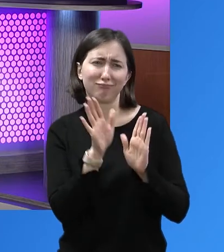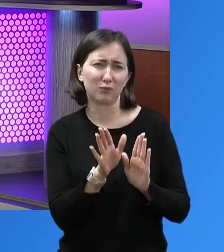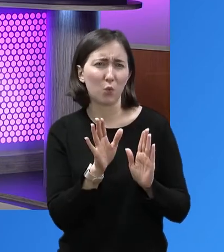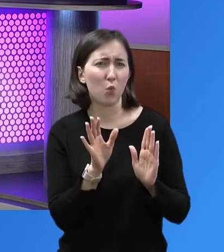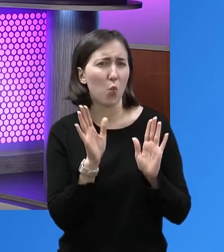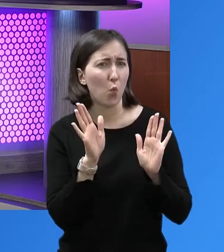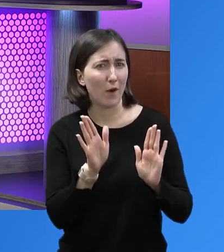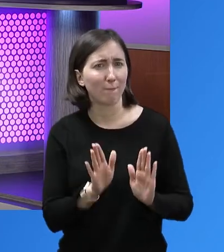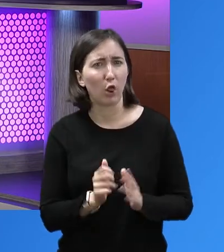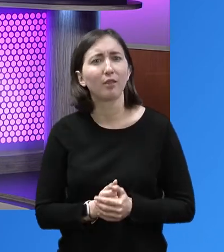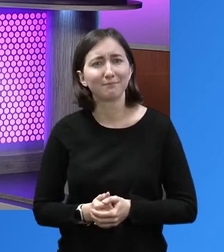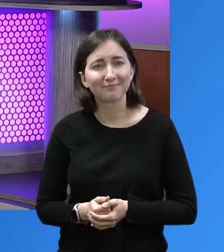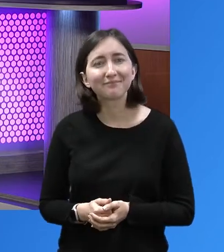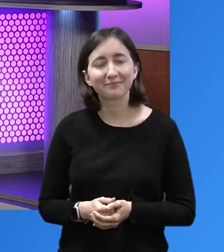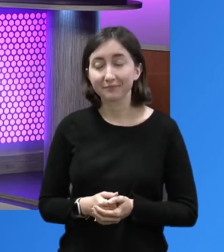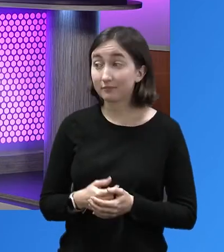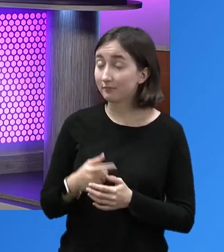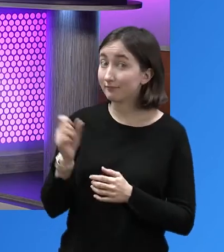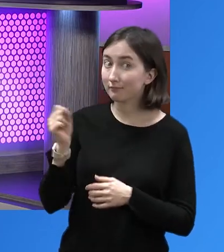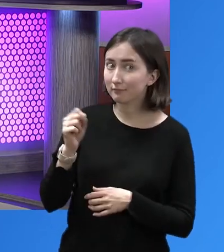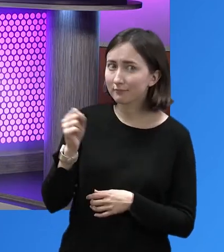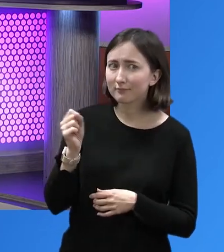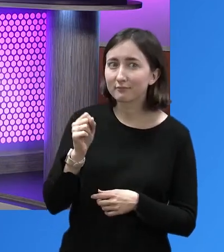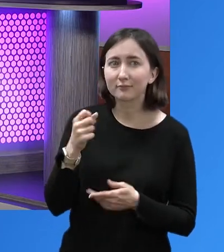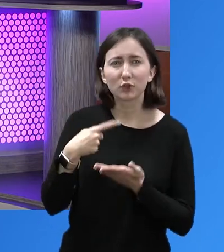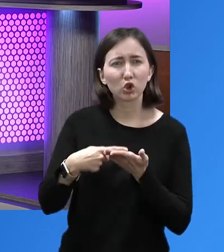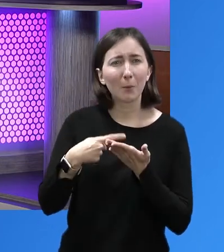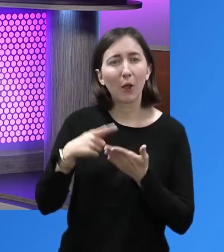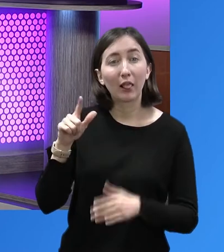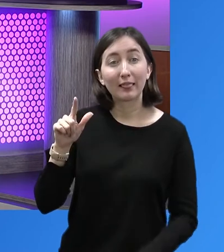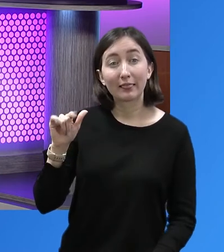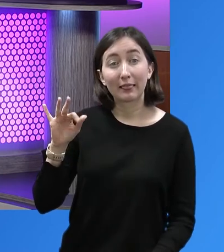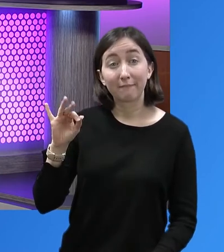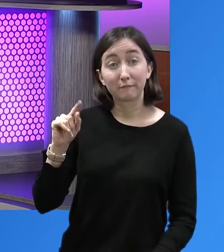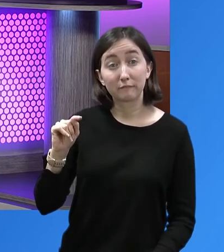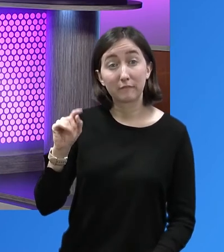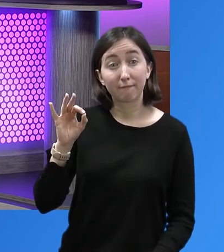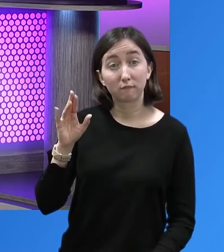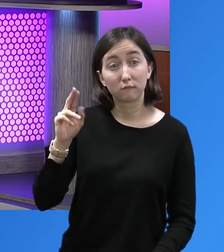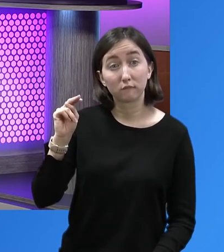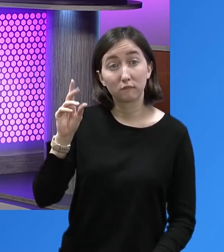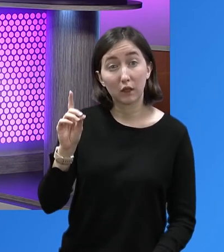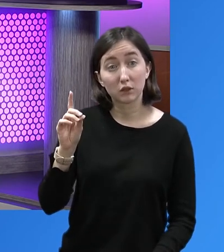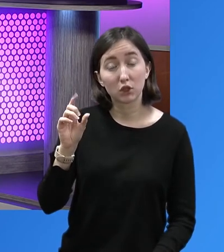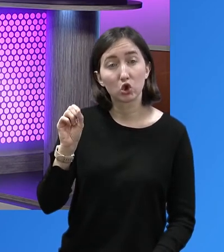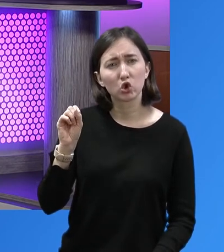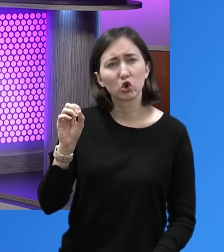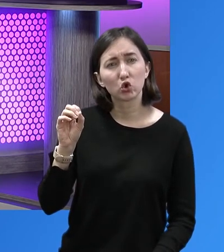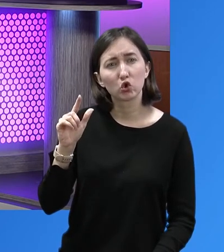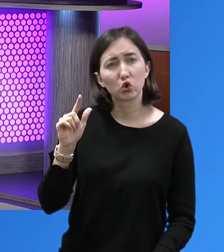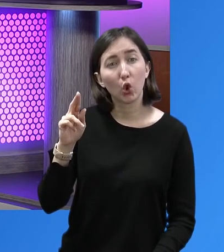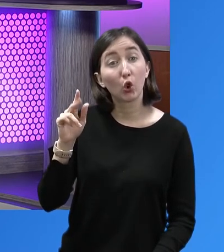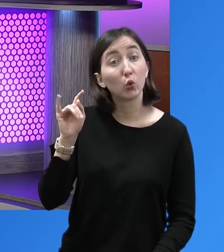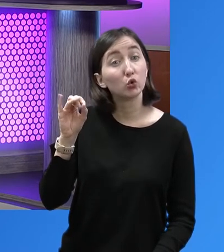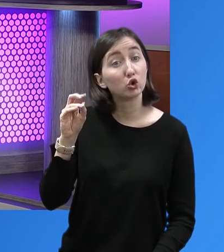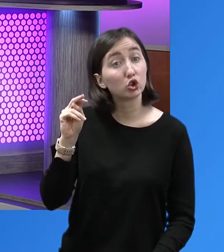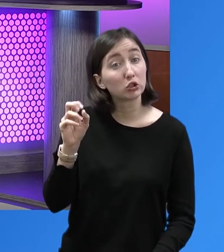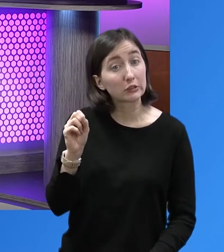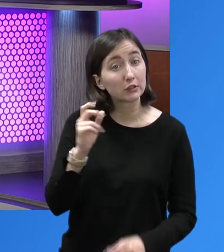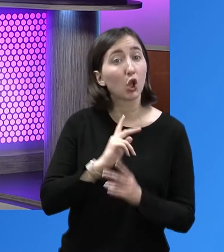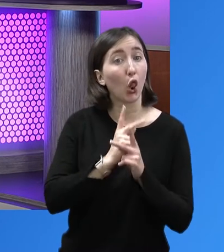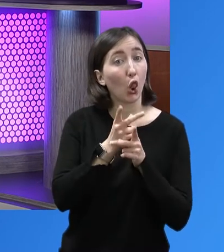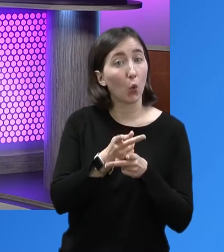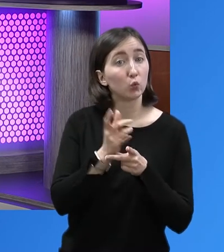her products. Yeah. So let's talk about the live fund solutions because we've been talking about the technical assistance for her,